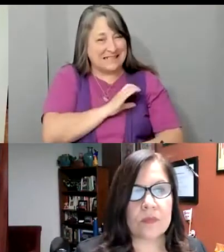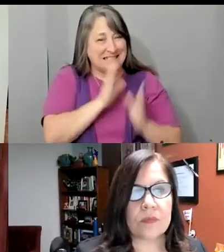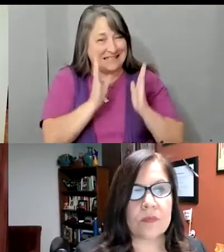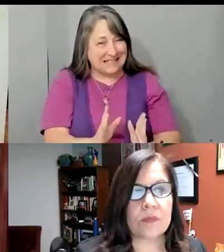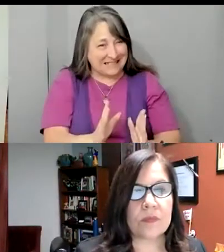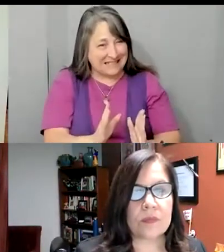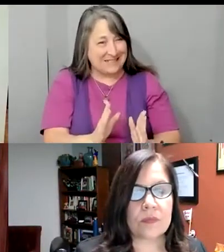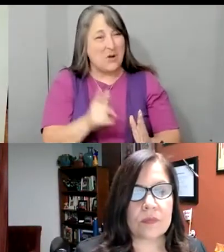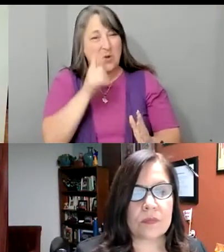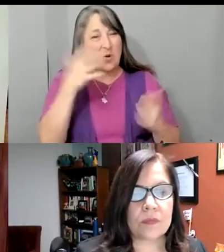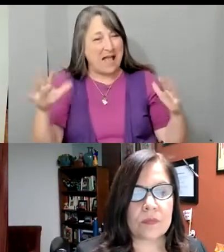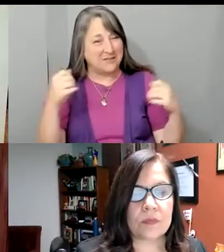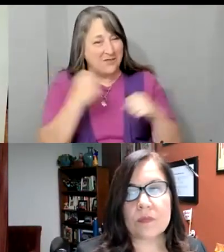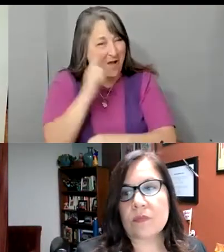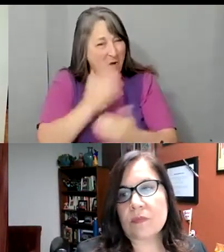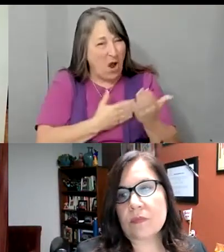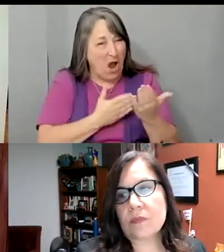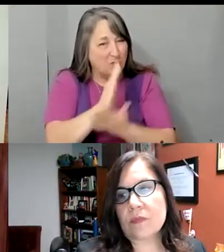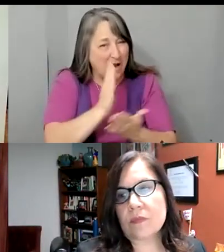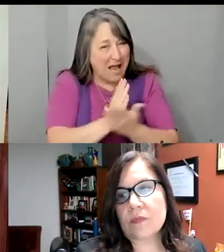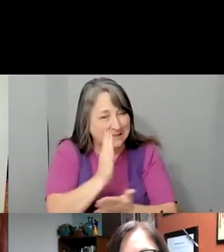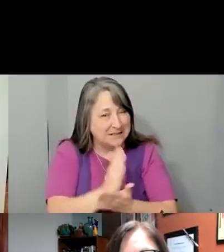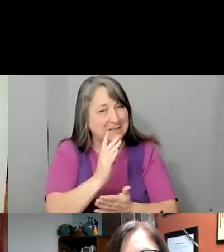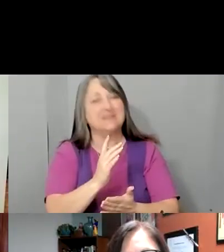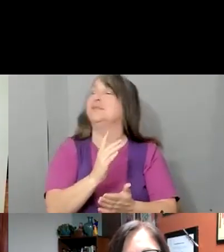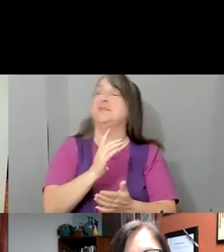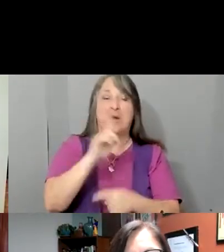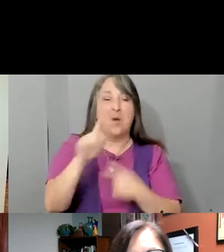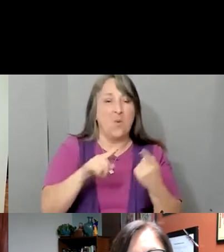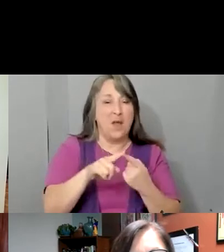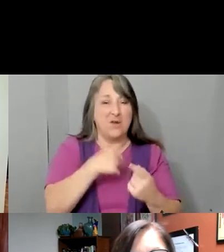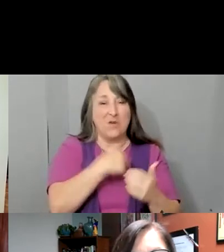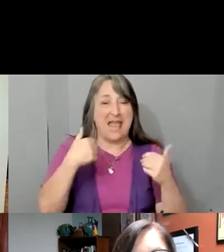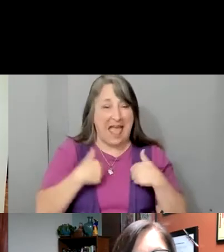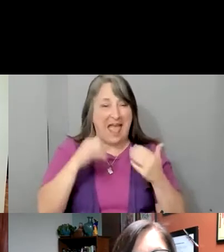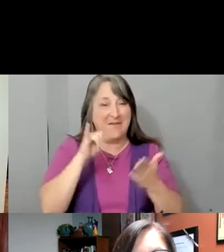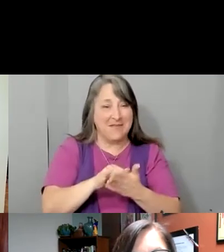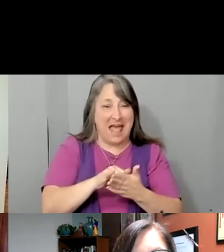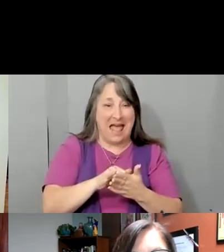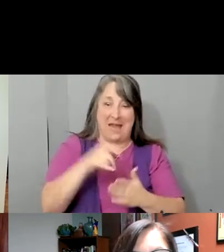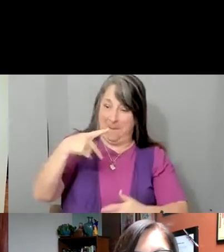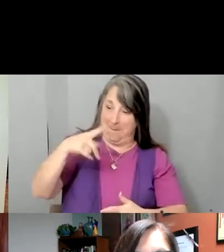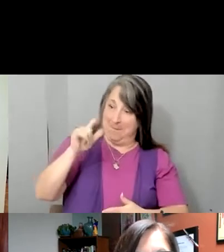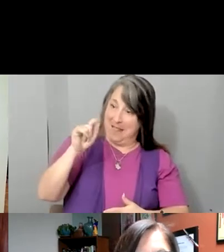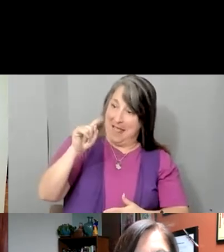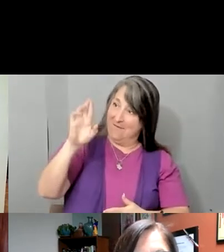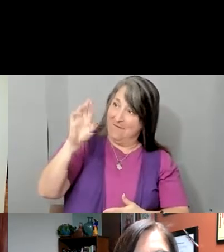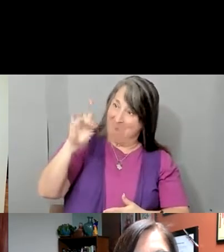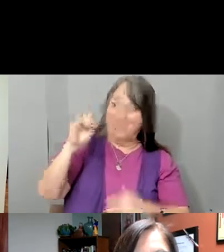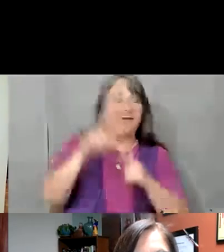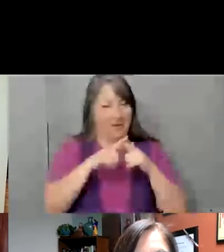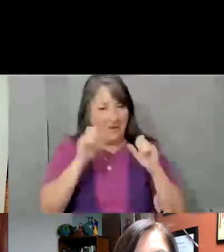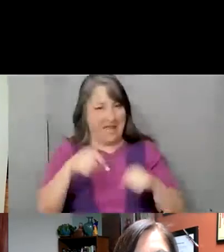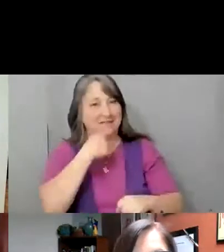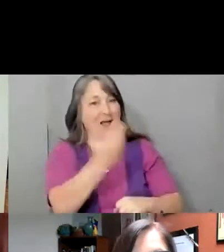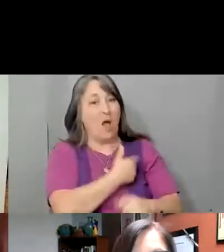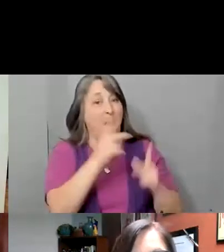cuando tenemos eso, toda esa plataforma, le podemos decir a nuestra gente que, ¿sabes qué? Mira, esto es